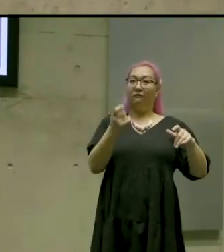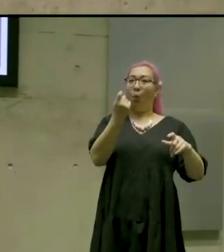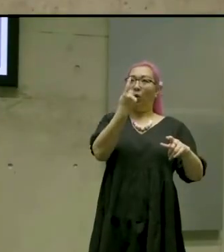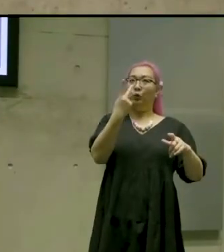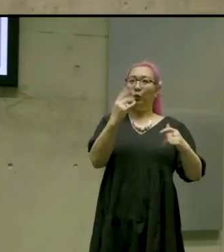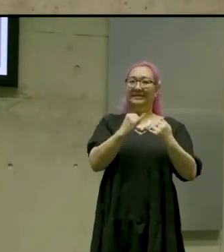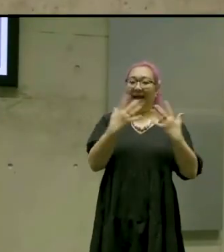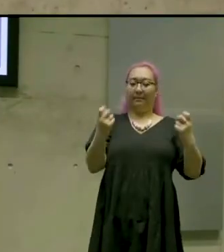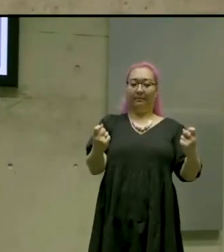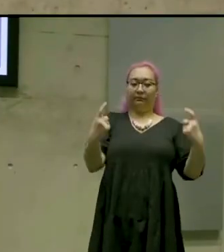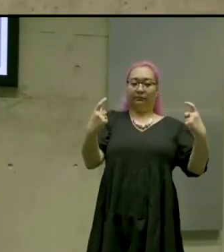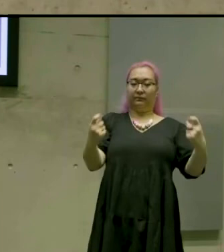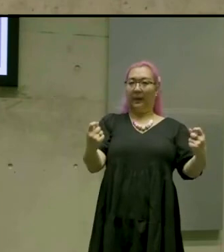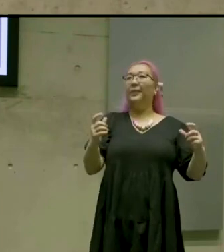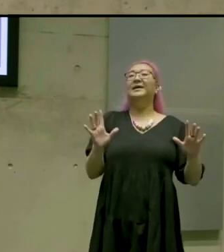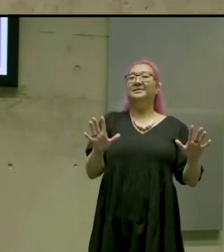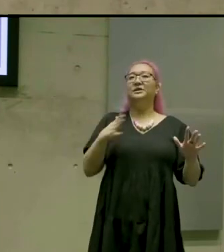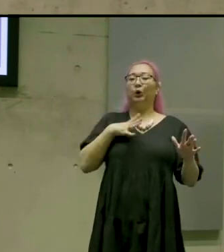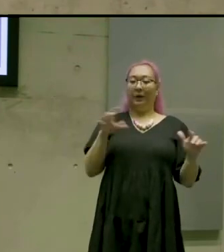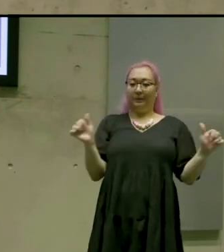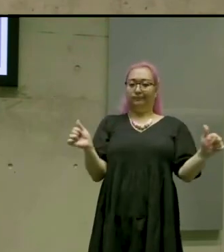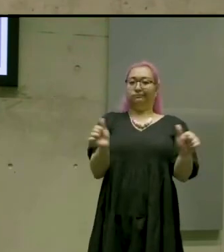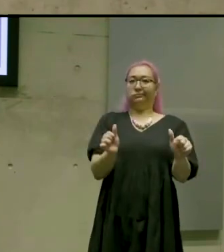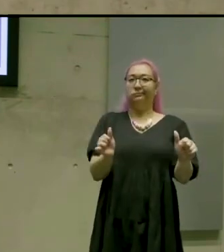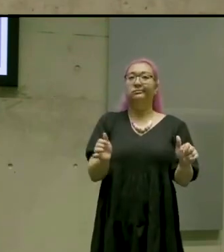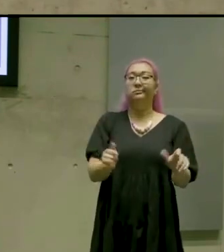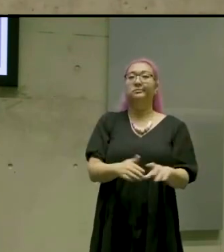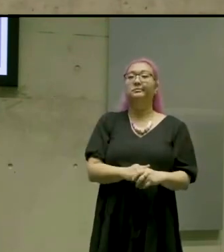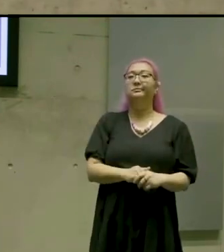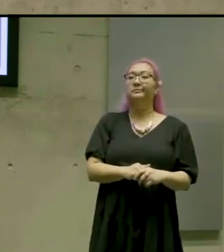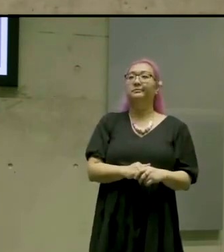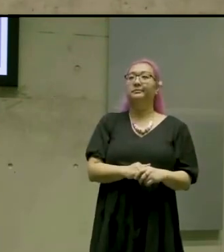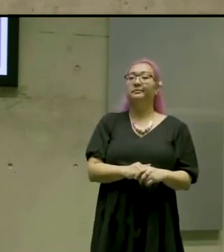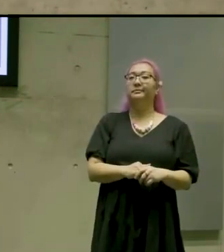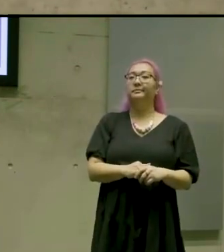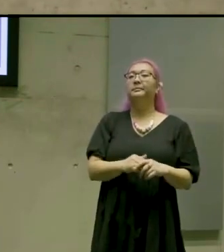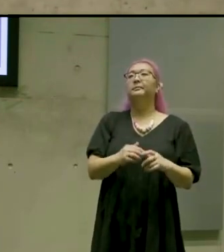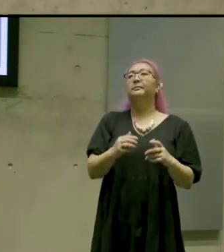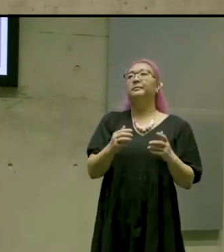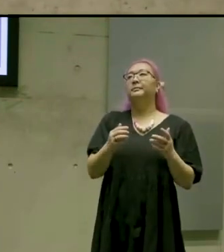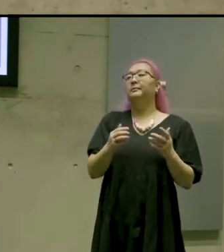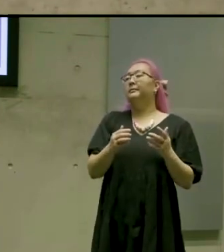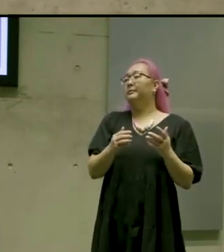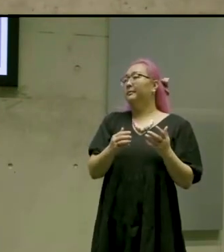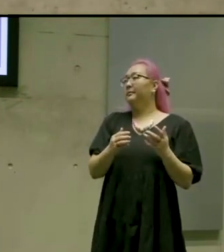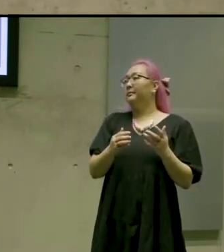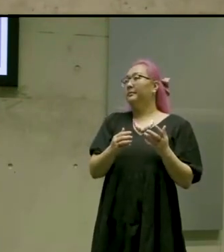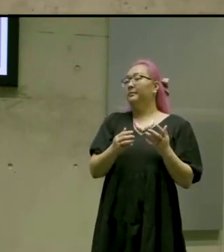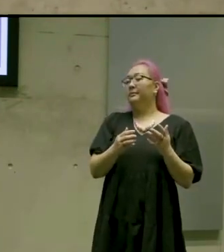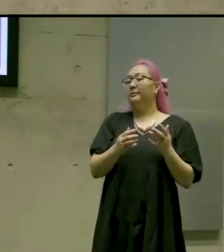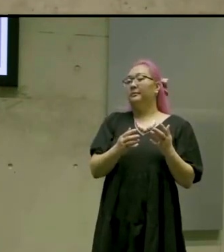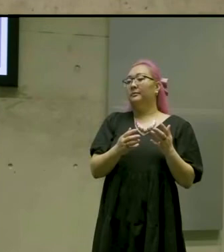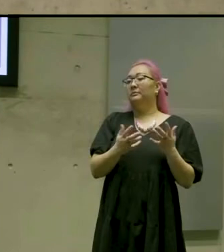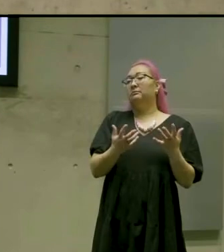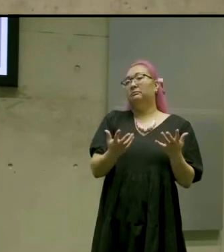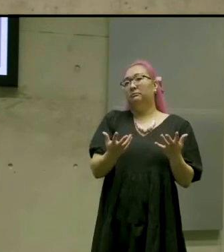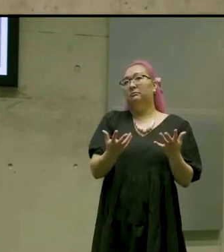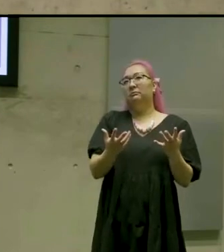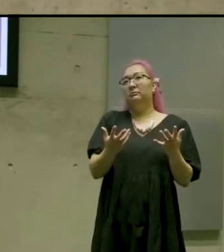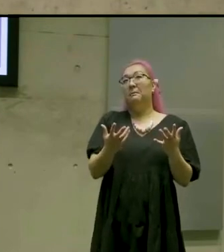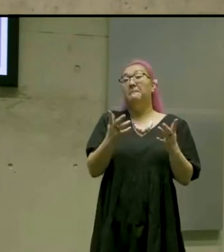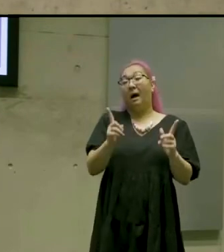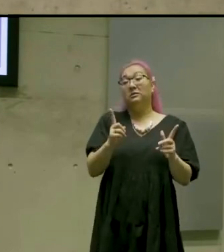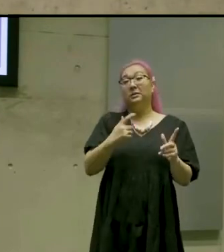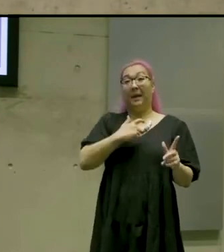have made sure that that works with our game but for example if players need more time to read they have that option to